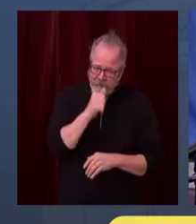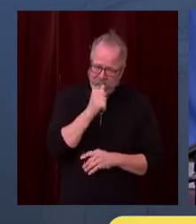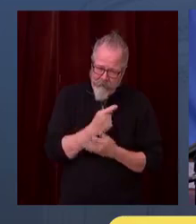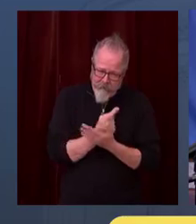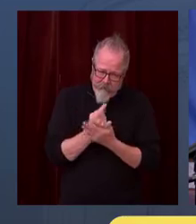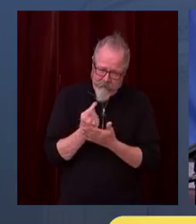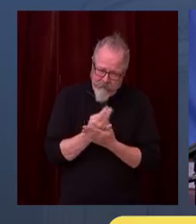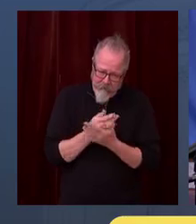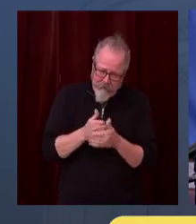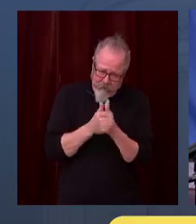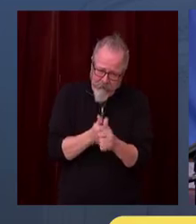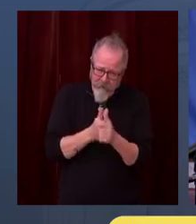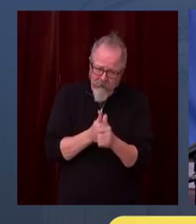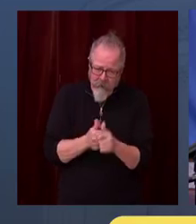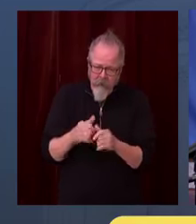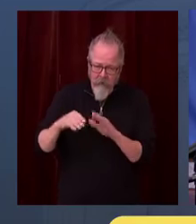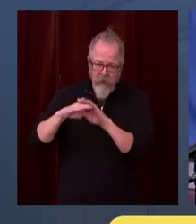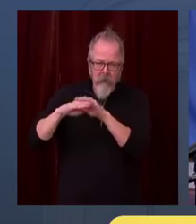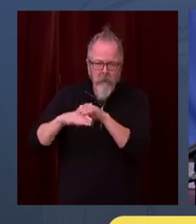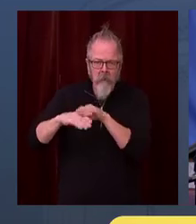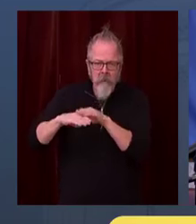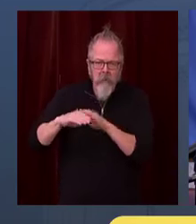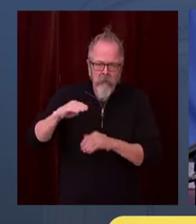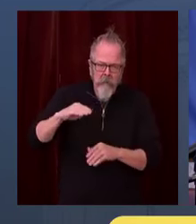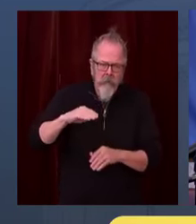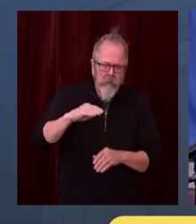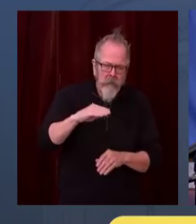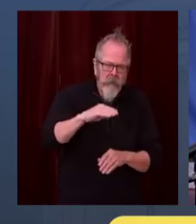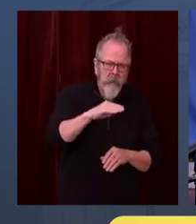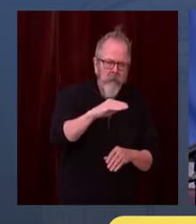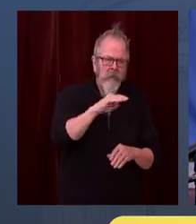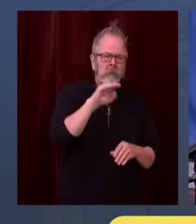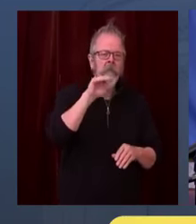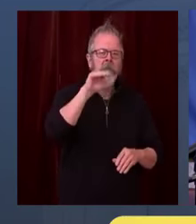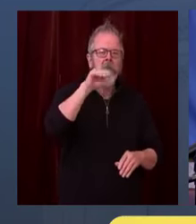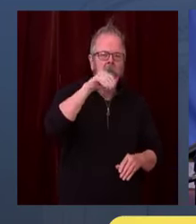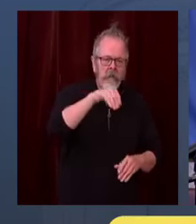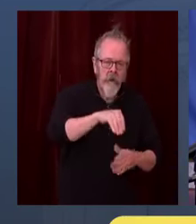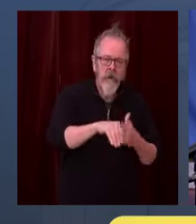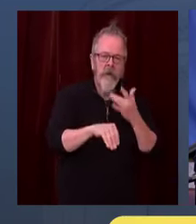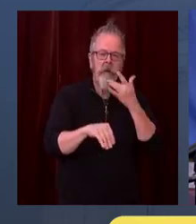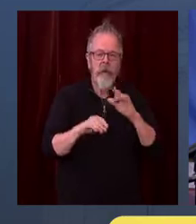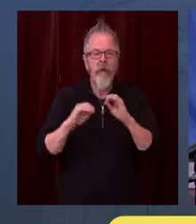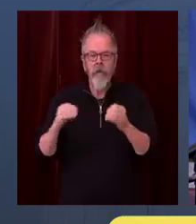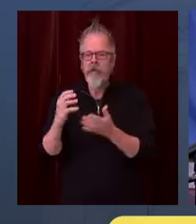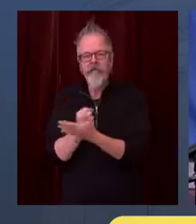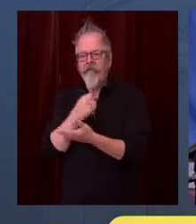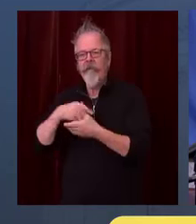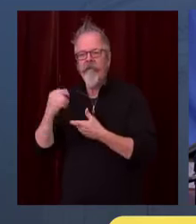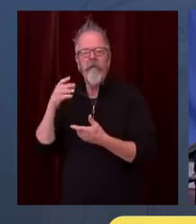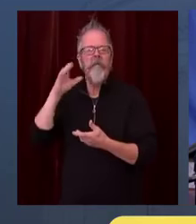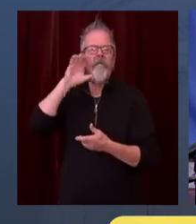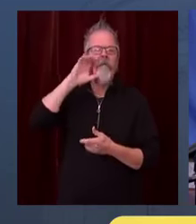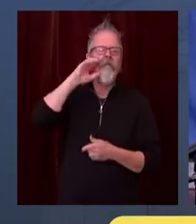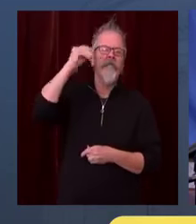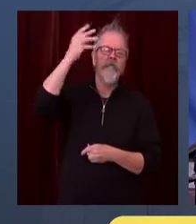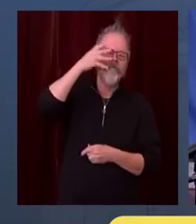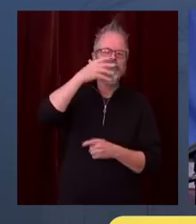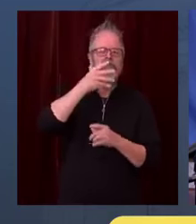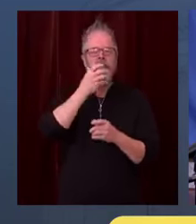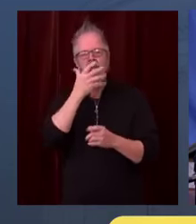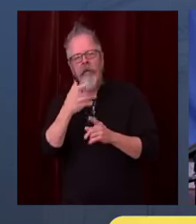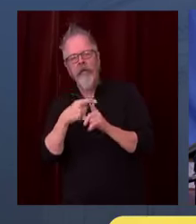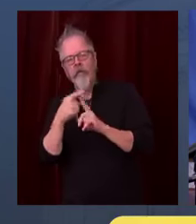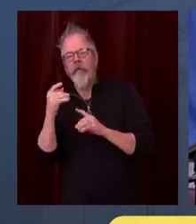action can save the day. We acted early. We also had the benefit we were heading to summer, where